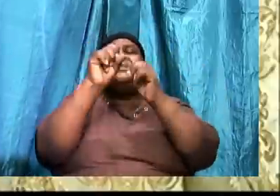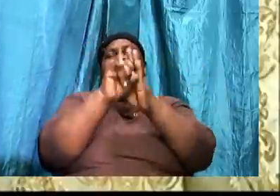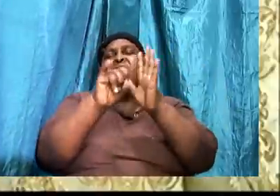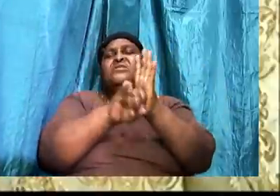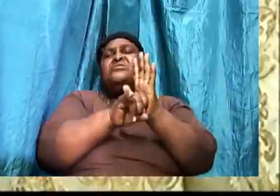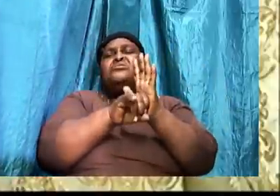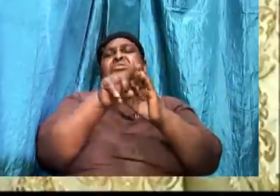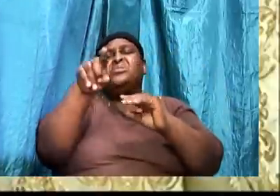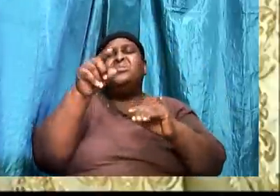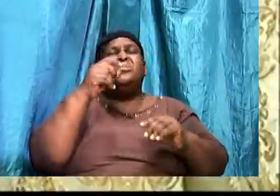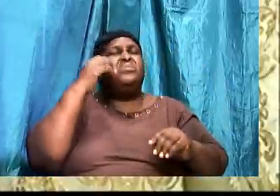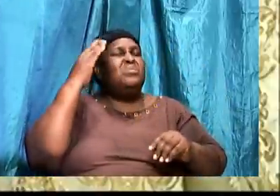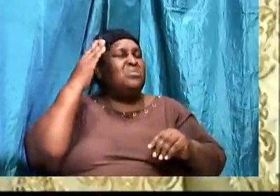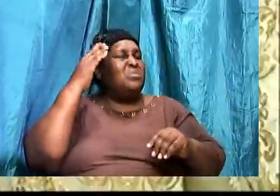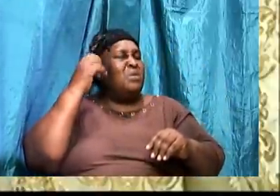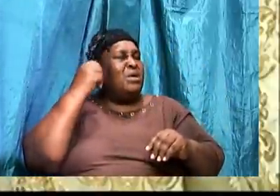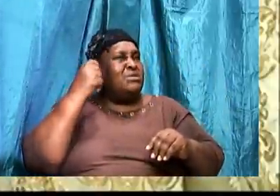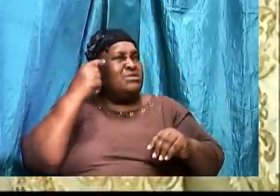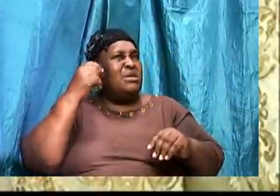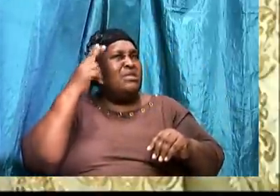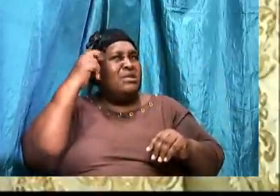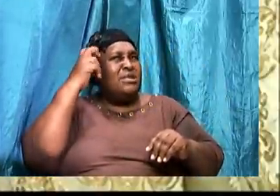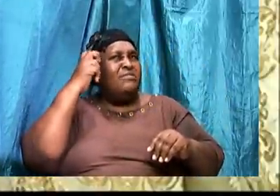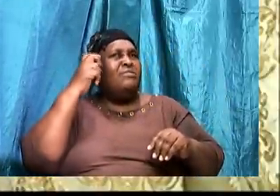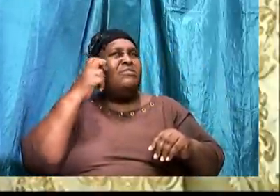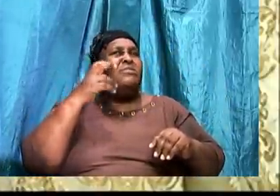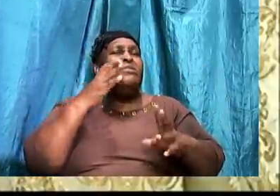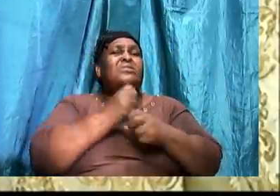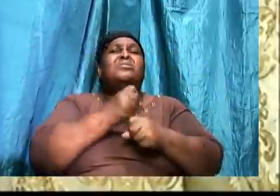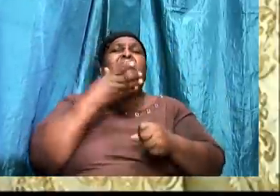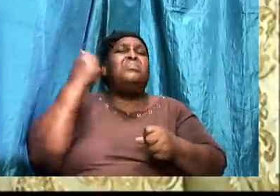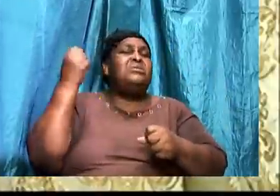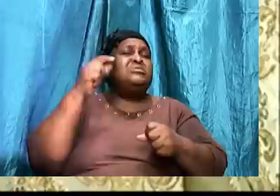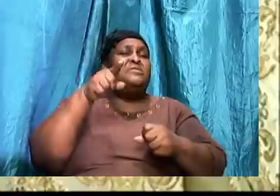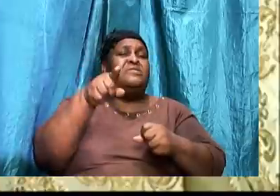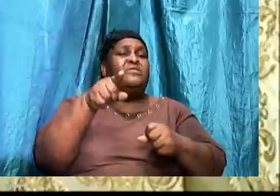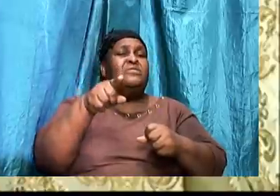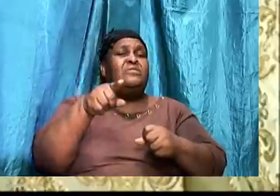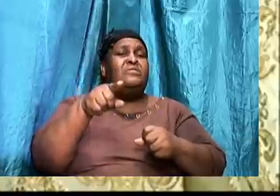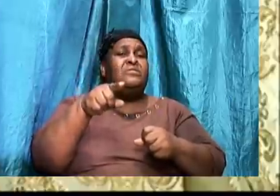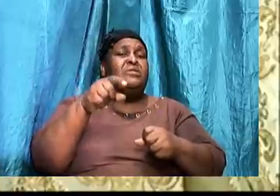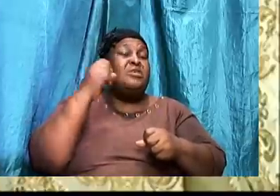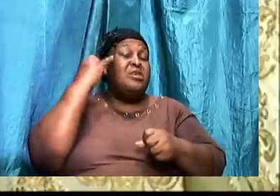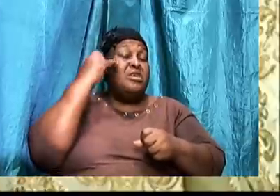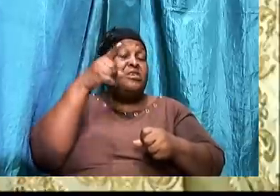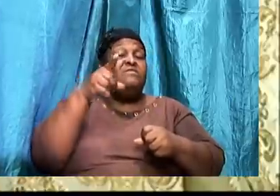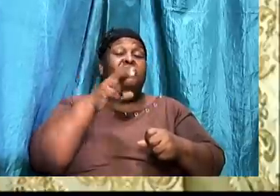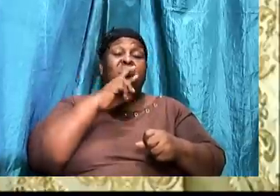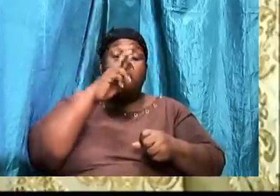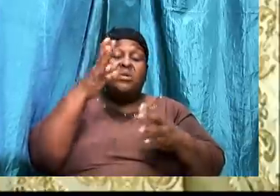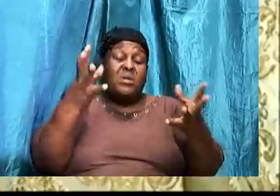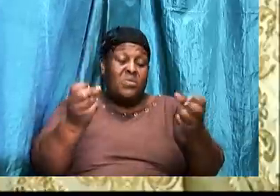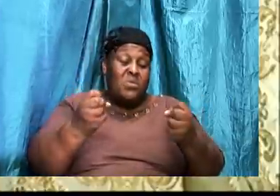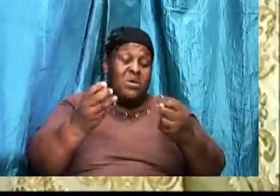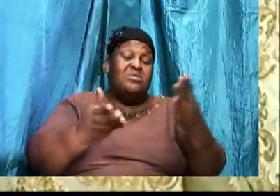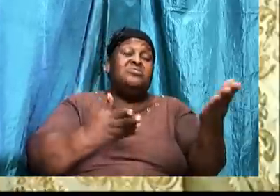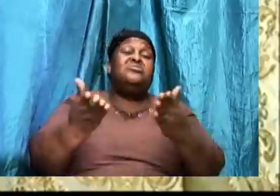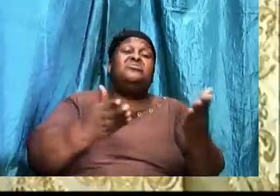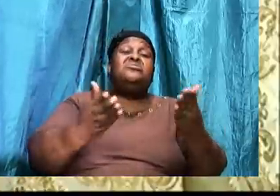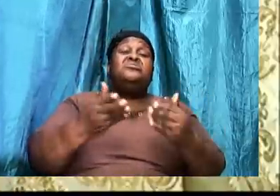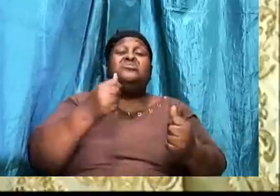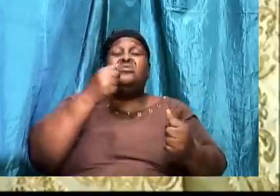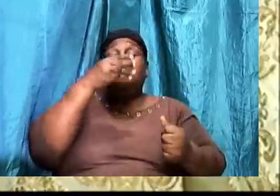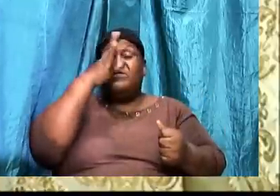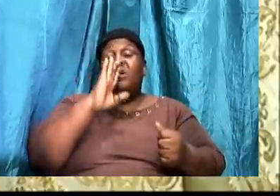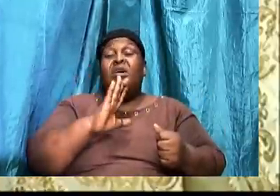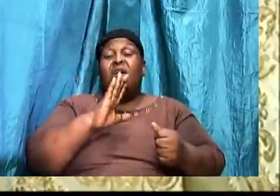you. But, if you really want to serve God. Put into the mind the things that are pure. The things